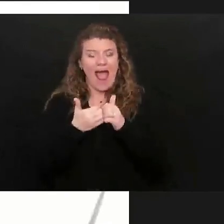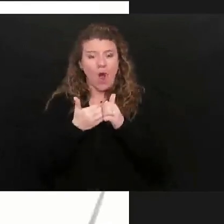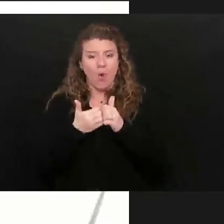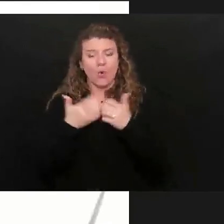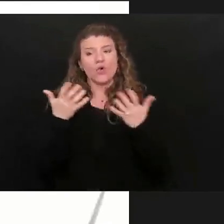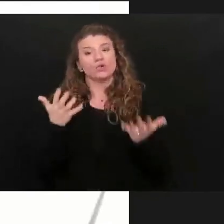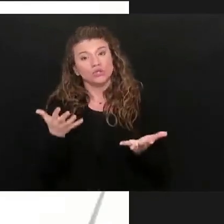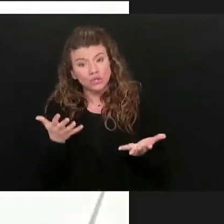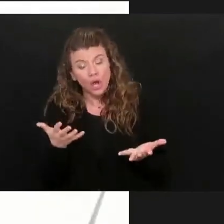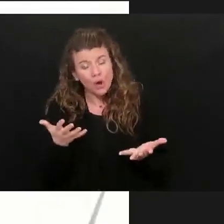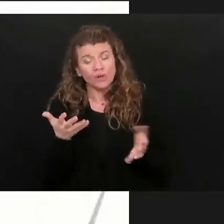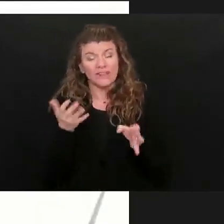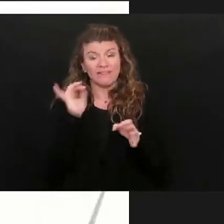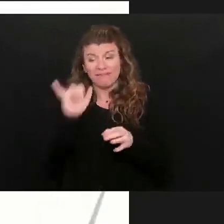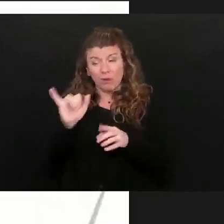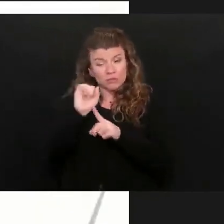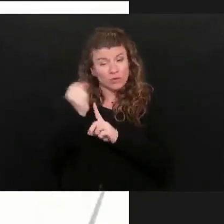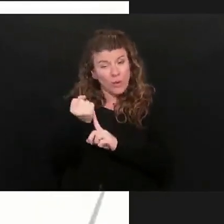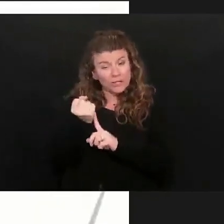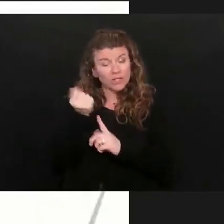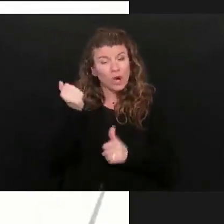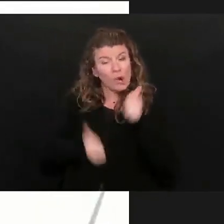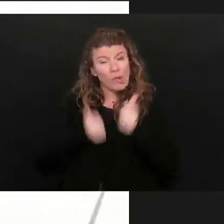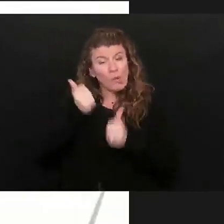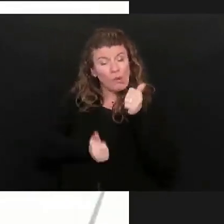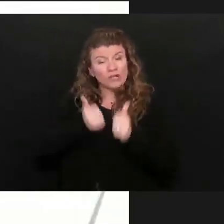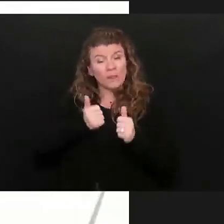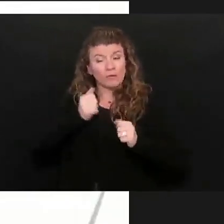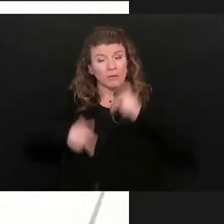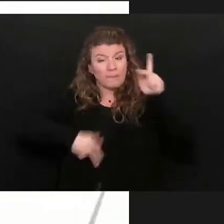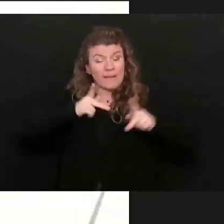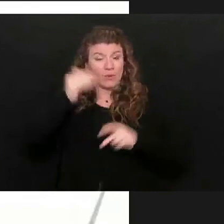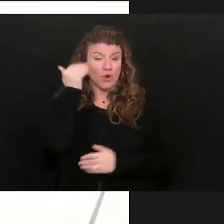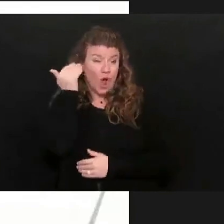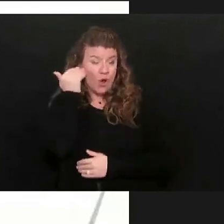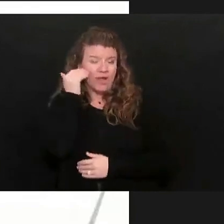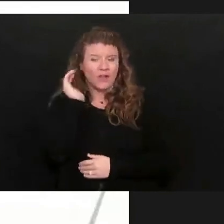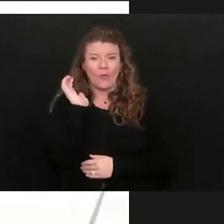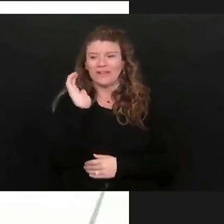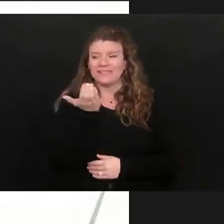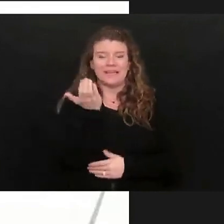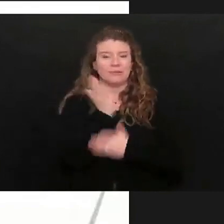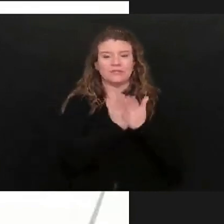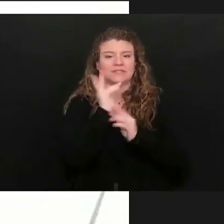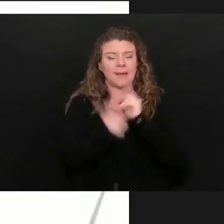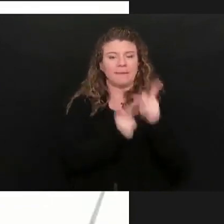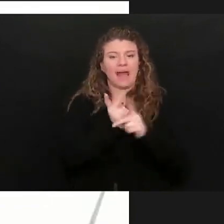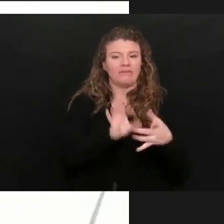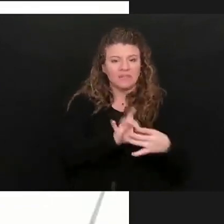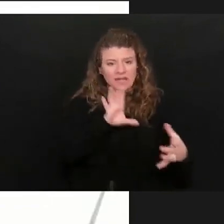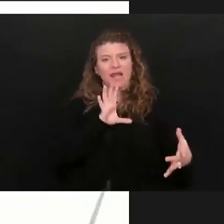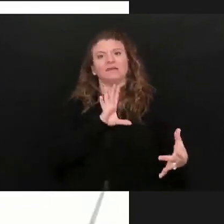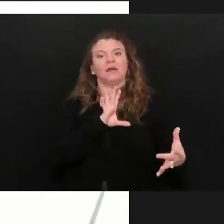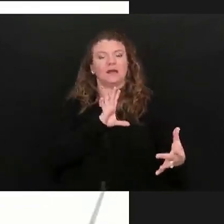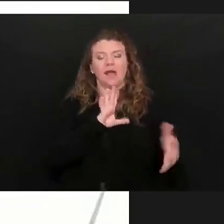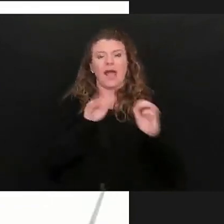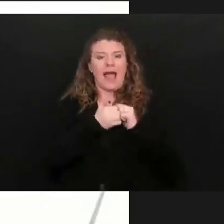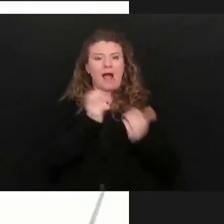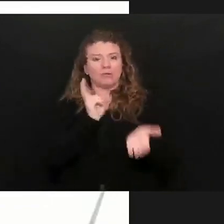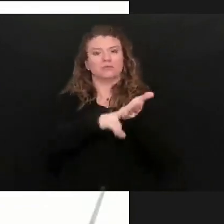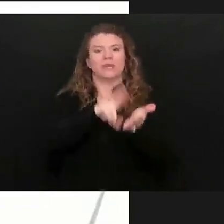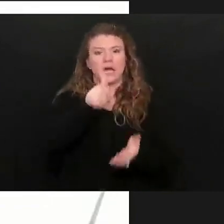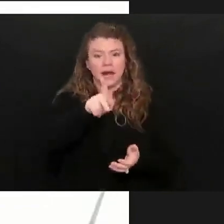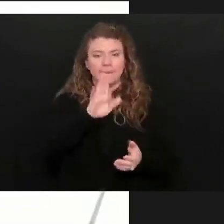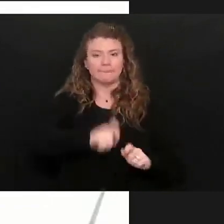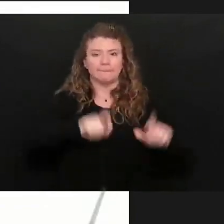in situations like that, what should those individuals do? Because it seems like there's just a disconnect there to even sign up and get up on